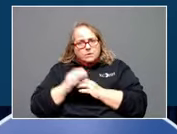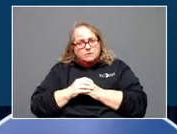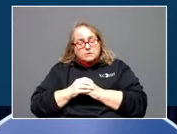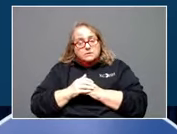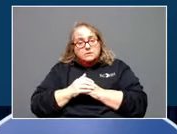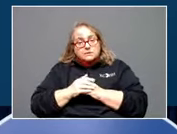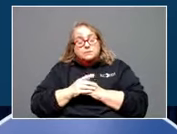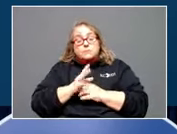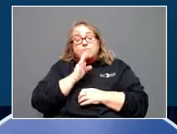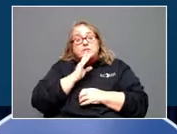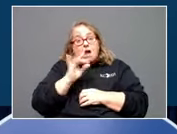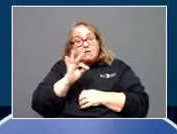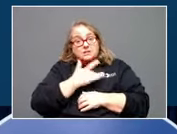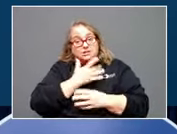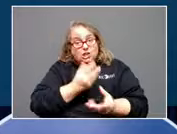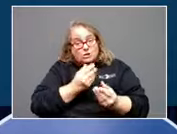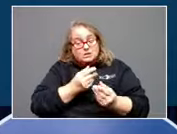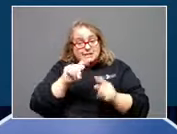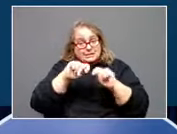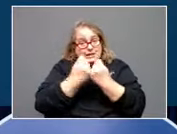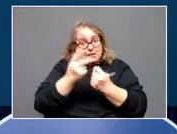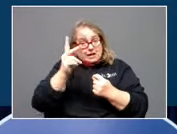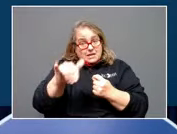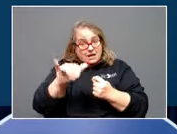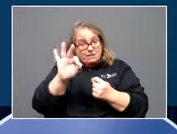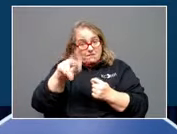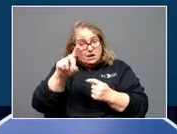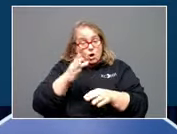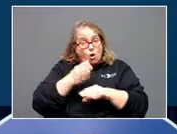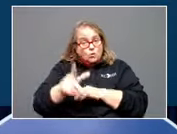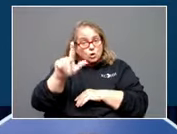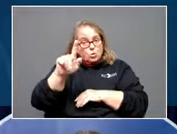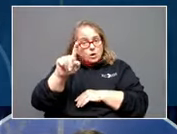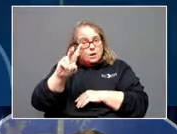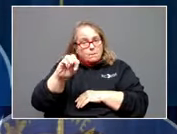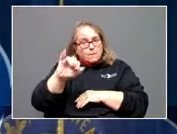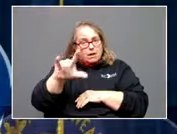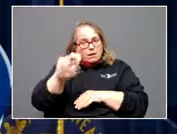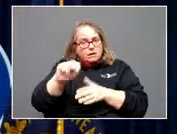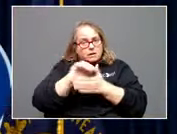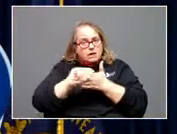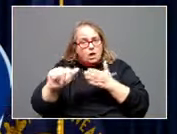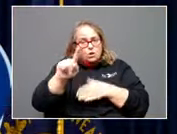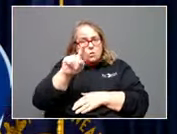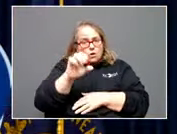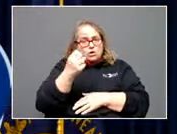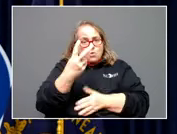today, the Team Kentucky Fund, now over $21 million with 112,621